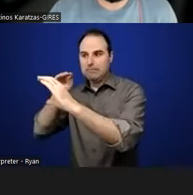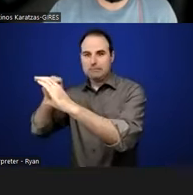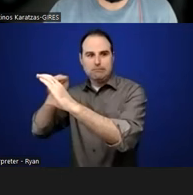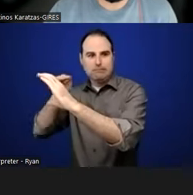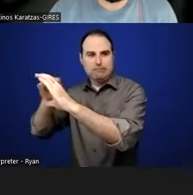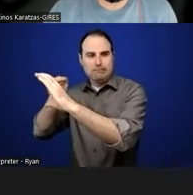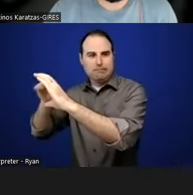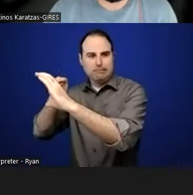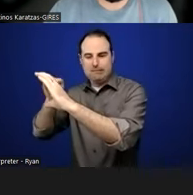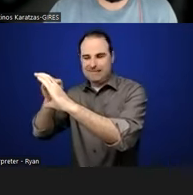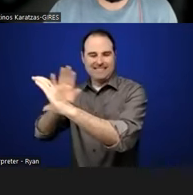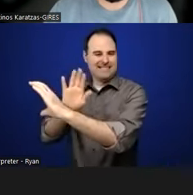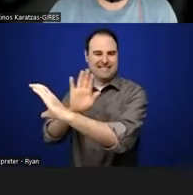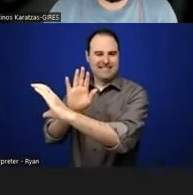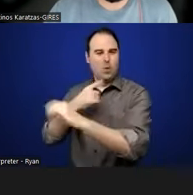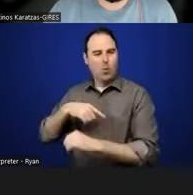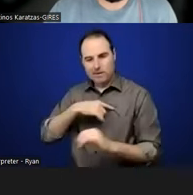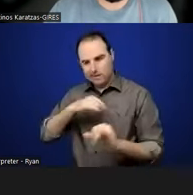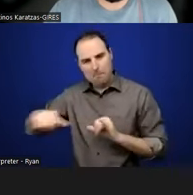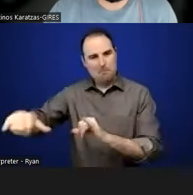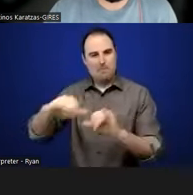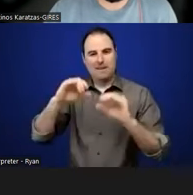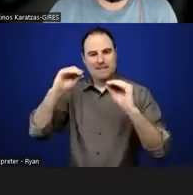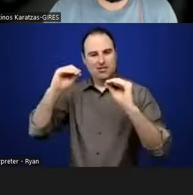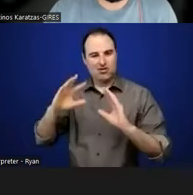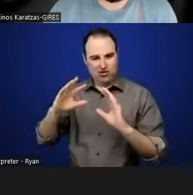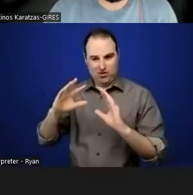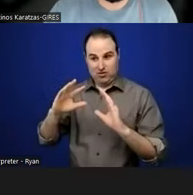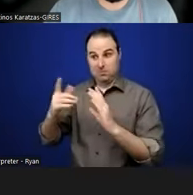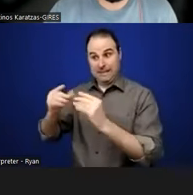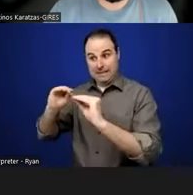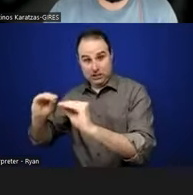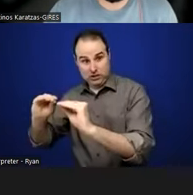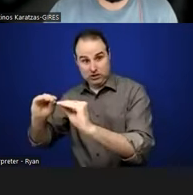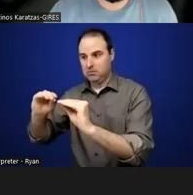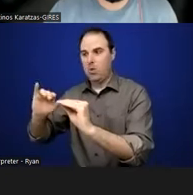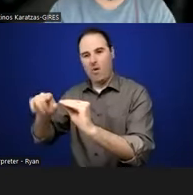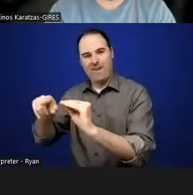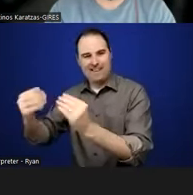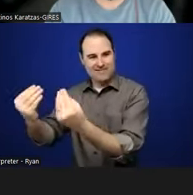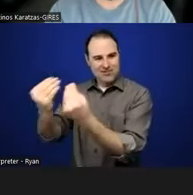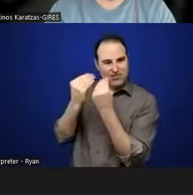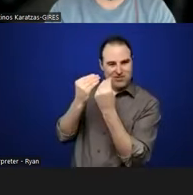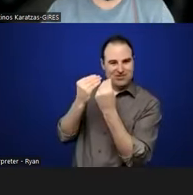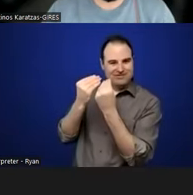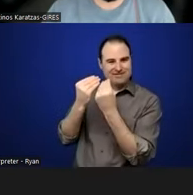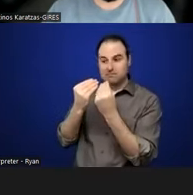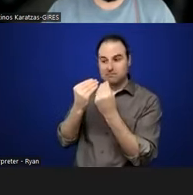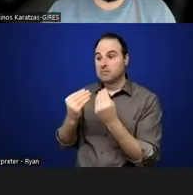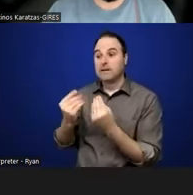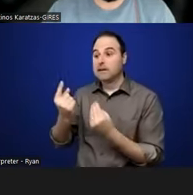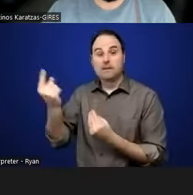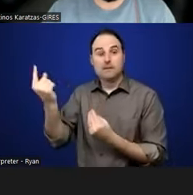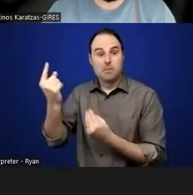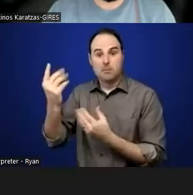recognize that we're all teachers, we're all learners, right. Somebody may show up and you're like, oh my gosh, you know, these are the tools we have.